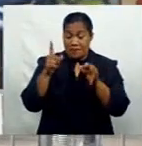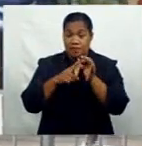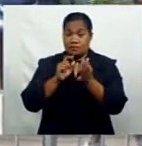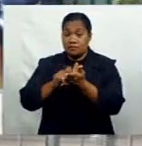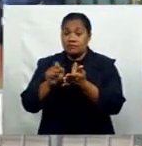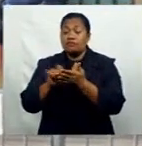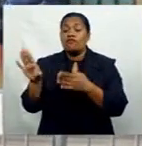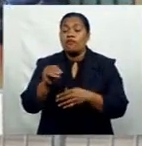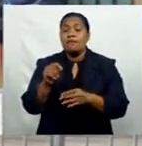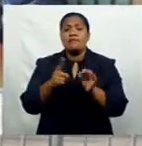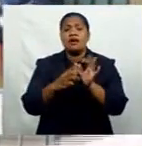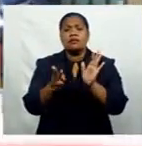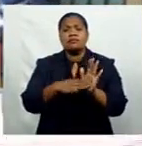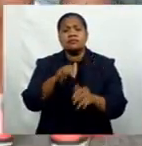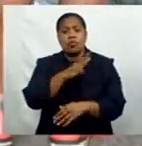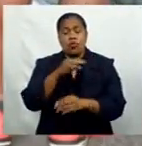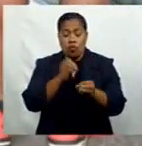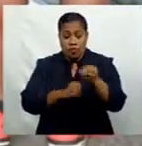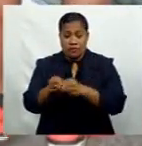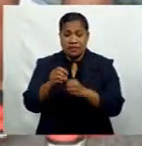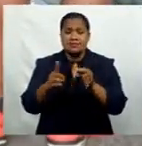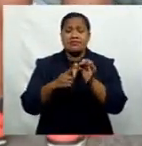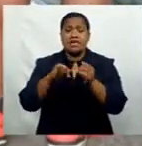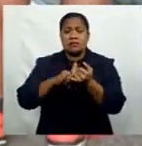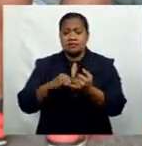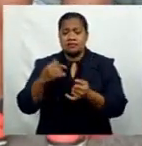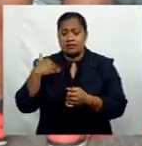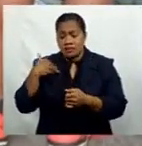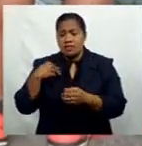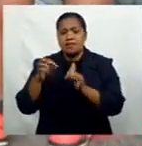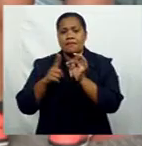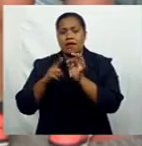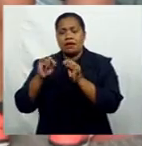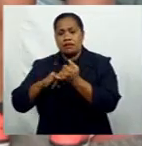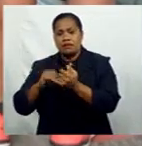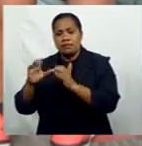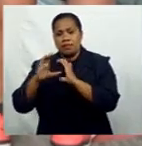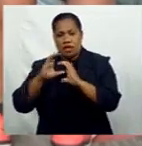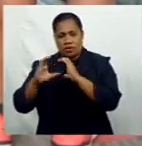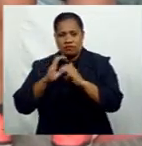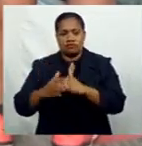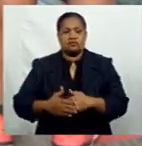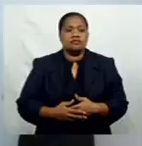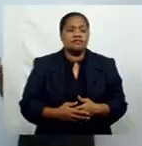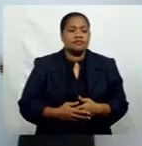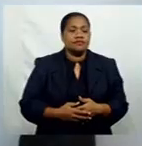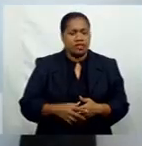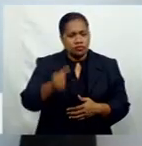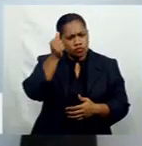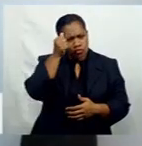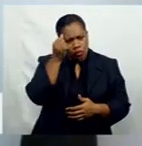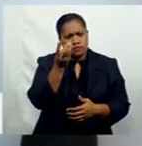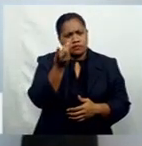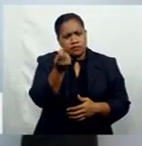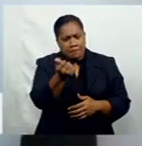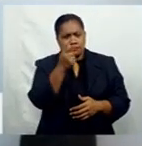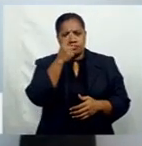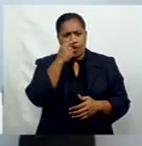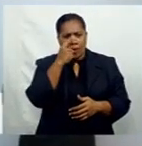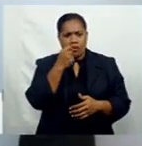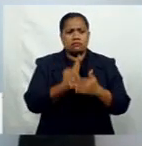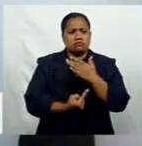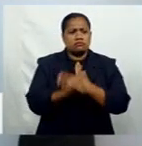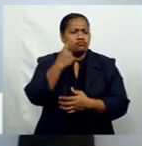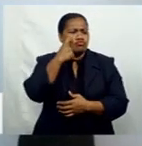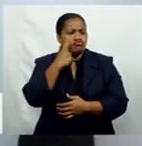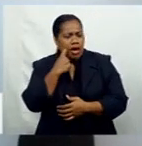Prime Minister's Office, PS4Health and PS4Communication. As you know, there have been some people who have tried